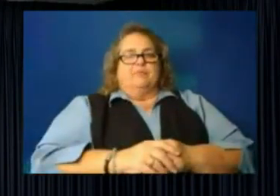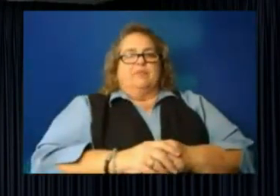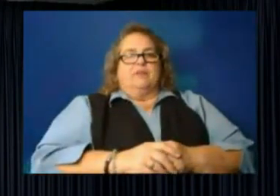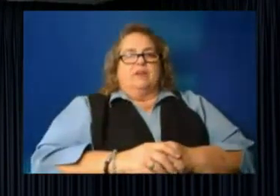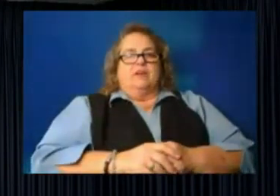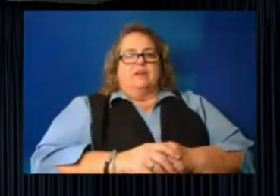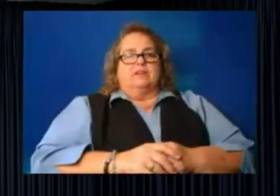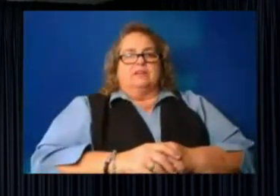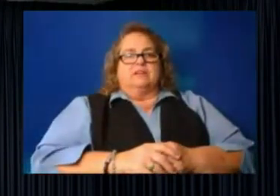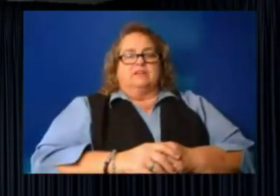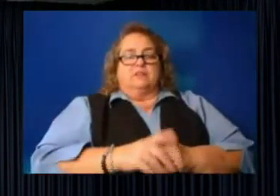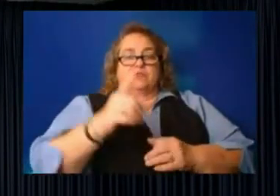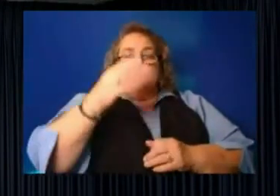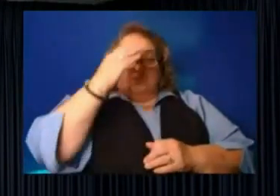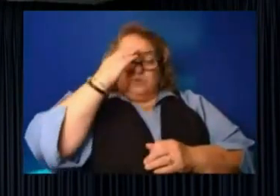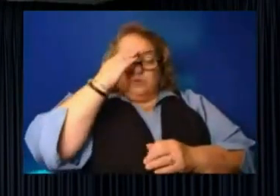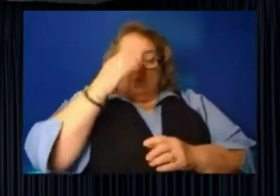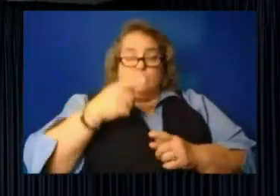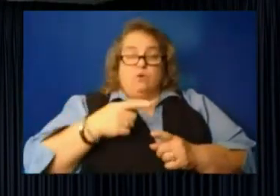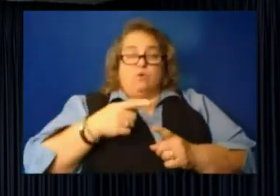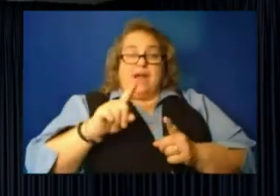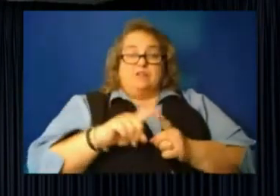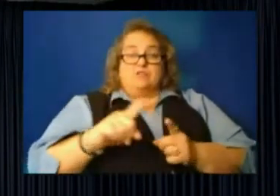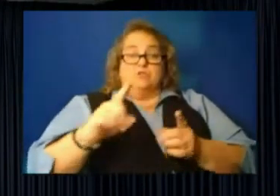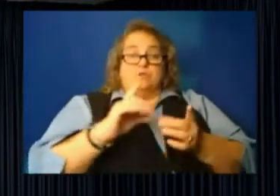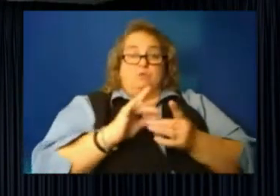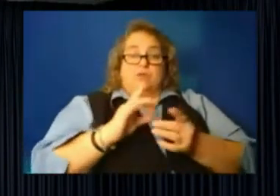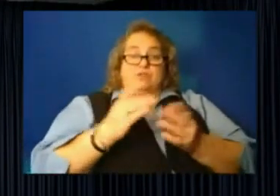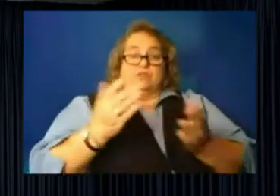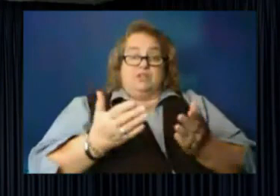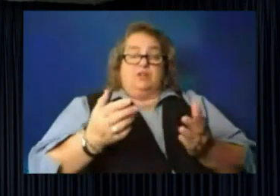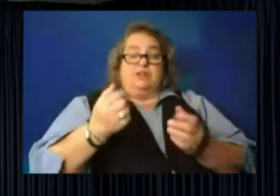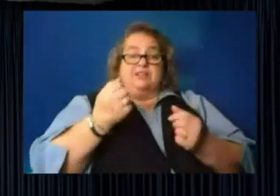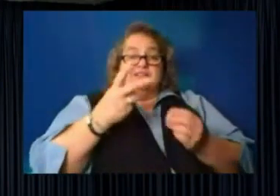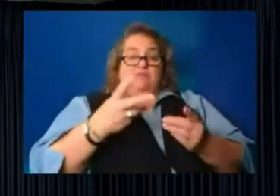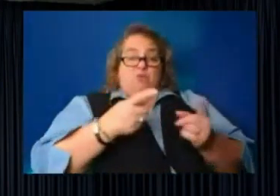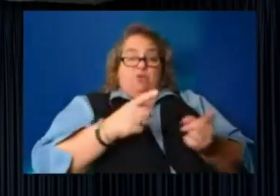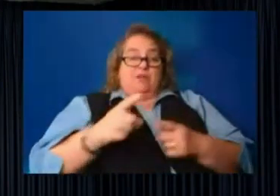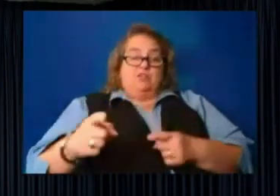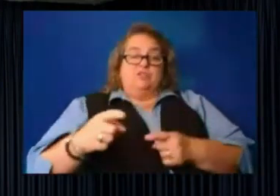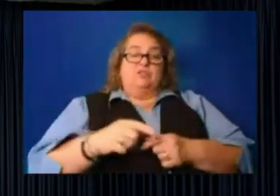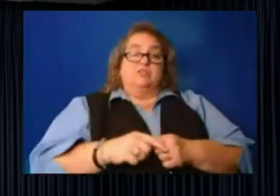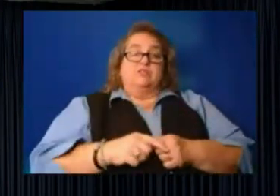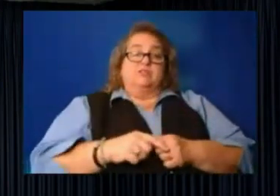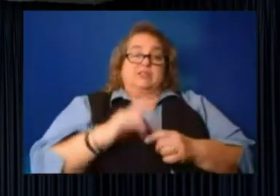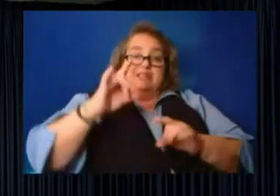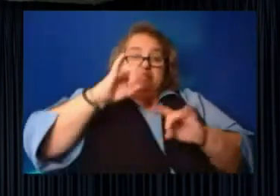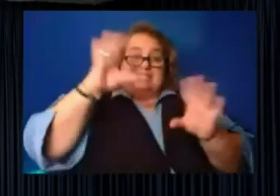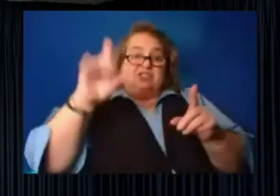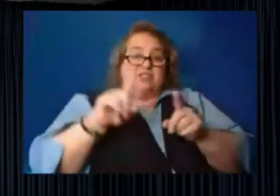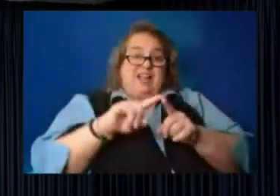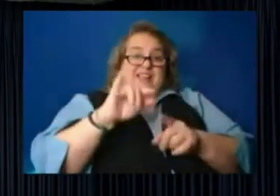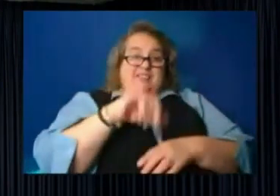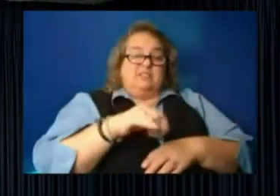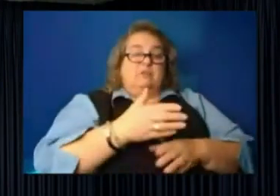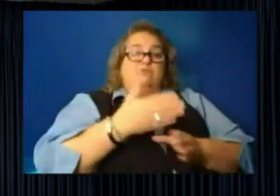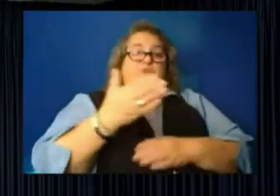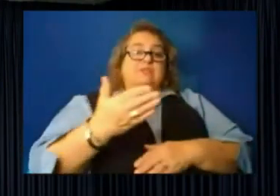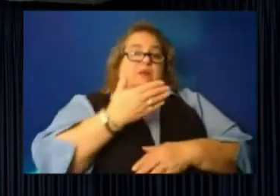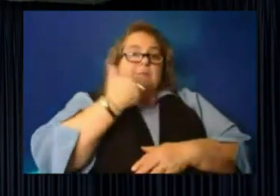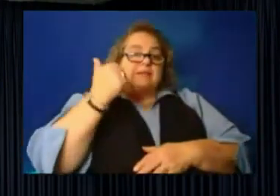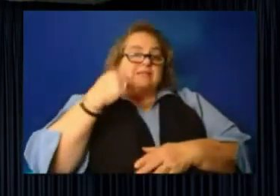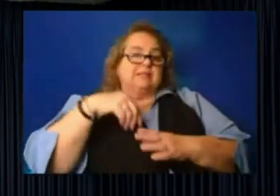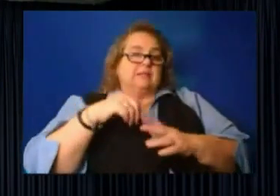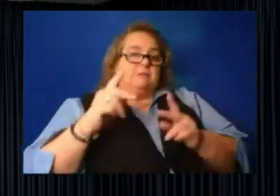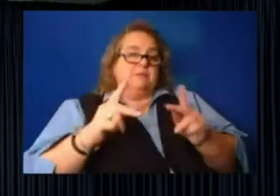you know, well, as you've mentioned here several occasions during this, uh, disasters like this bring out the best in people, but it also